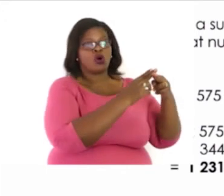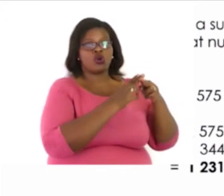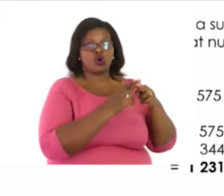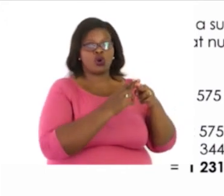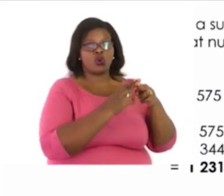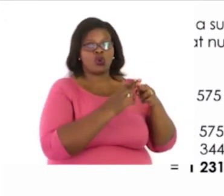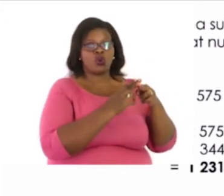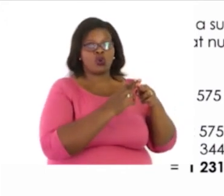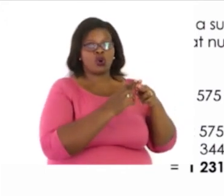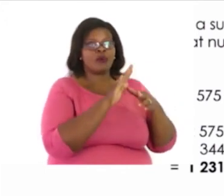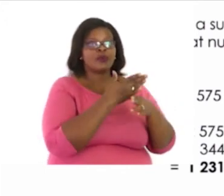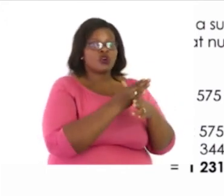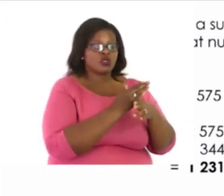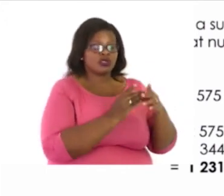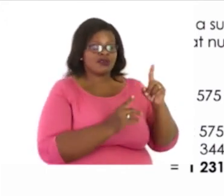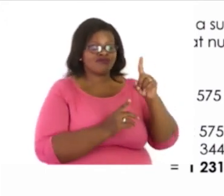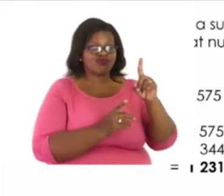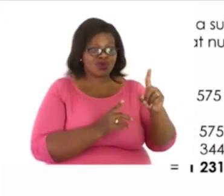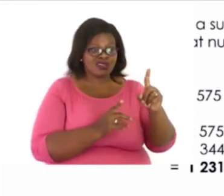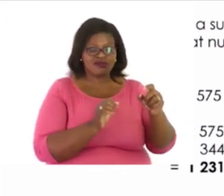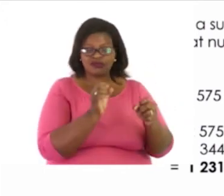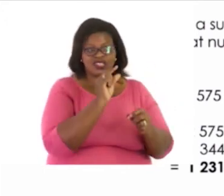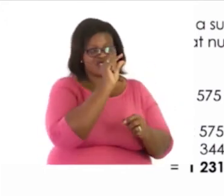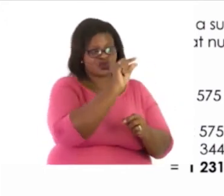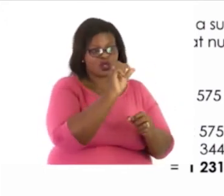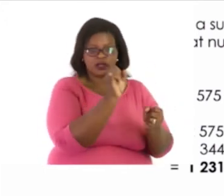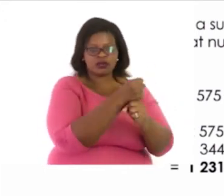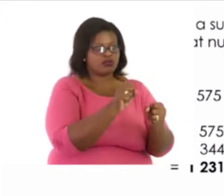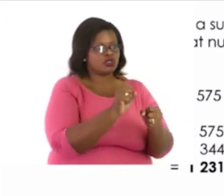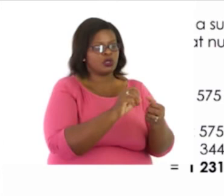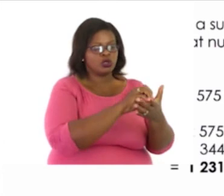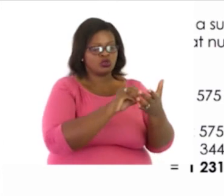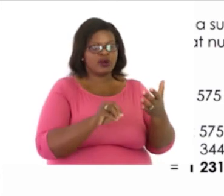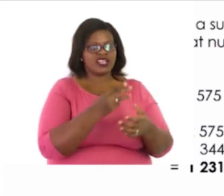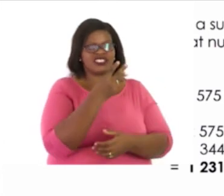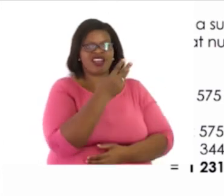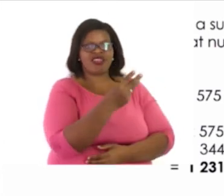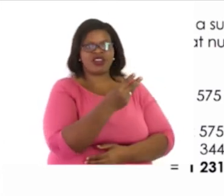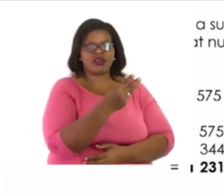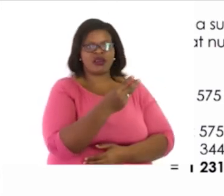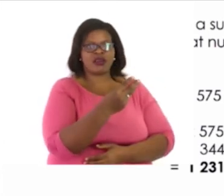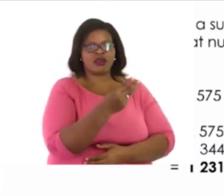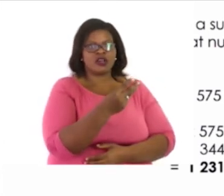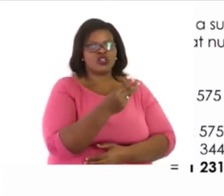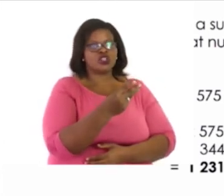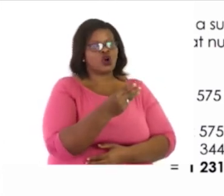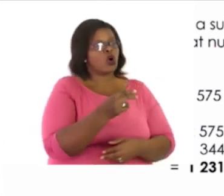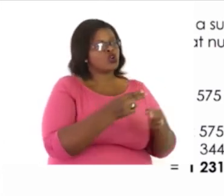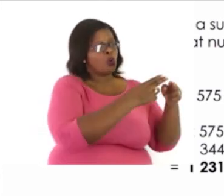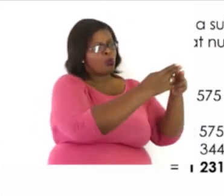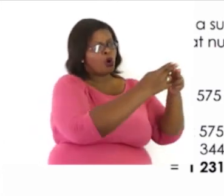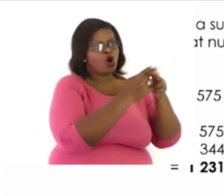am too small for the 3 to be subtracted. So, the 5 will borrow the 1.